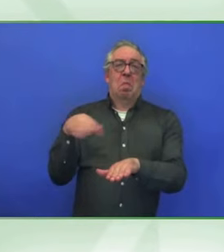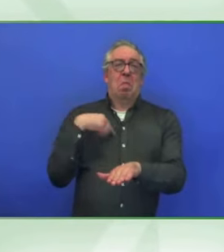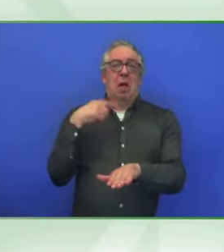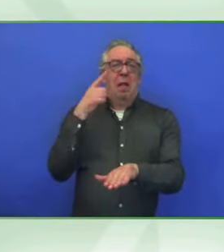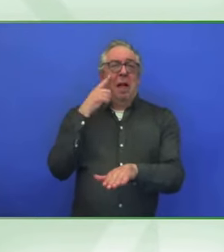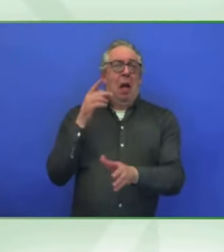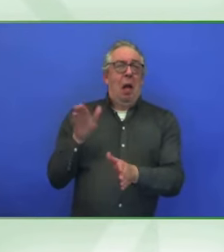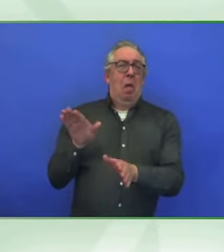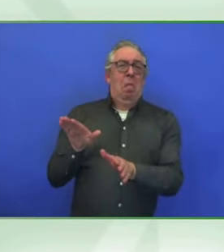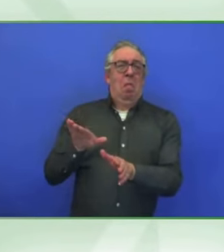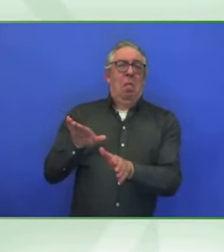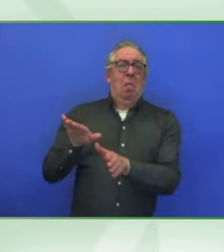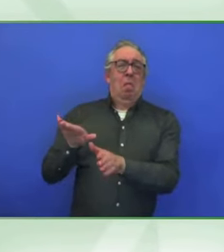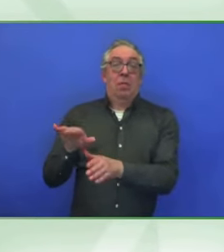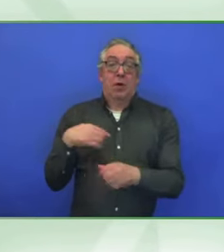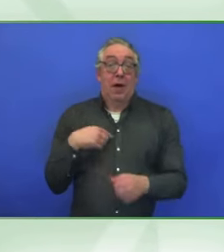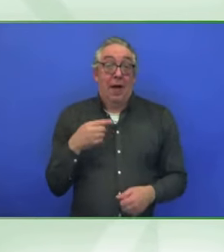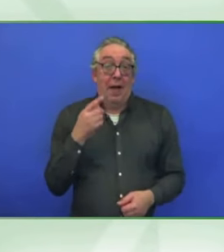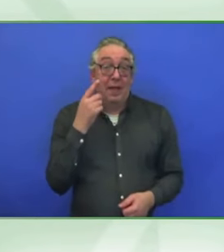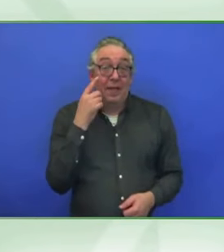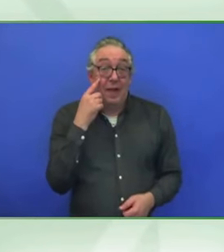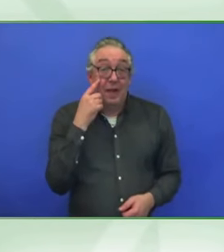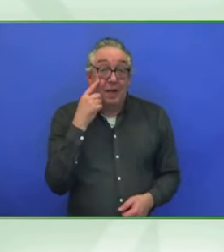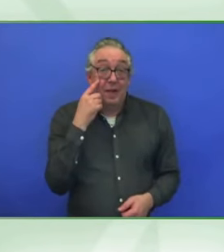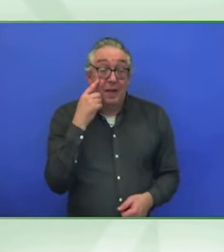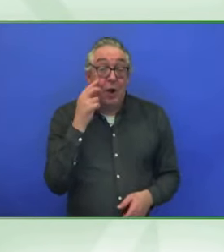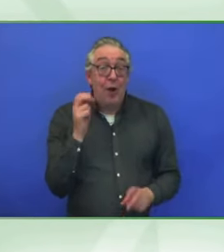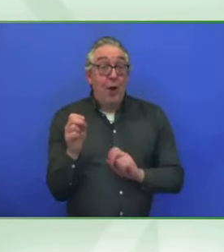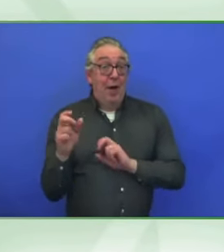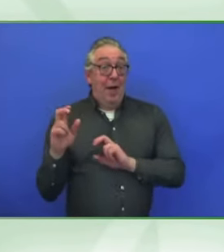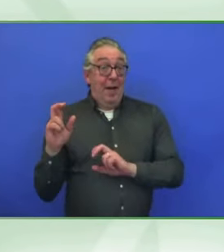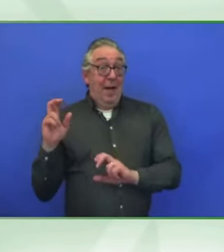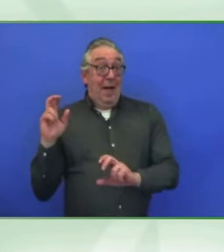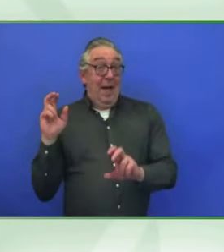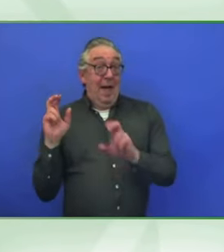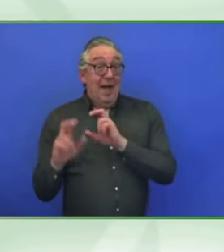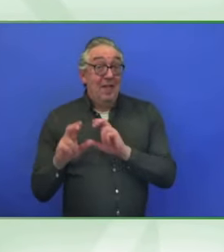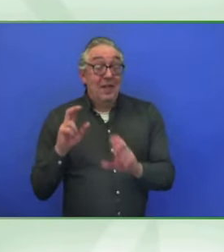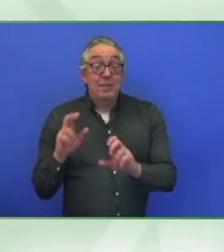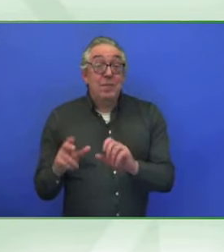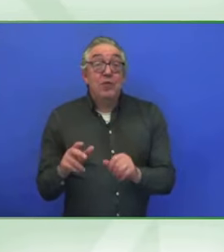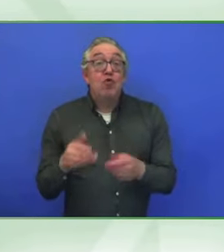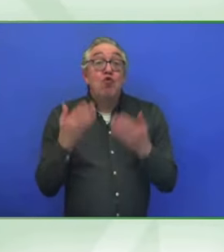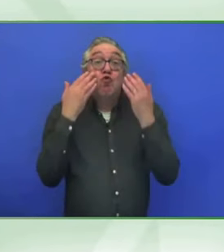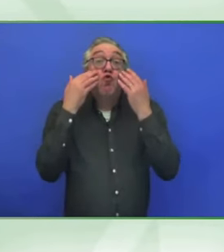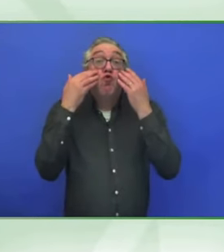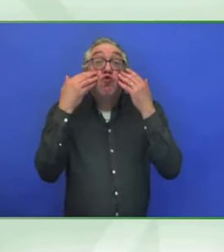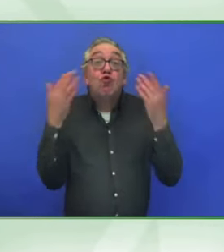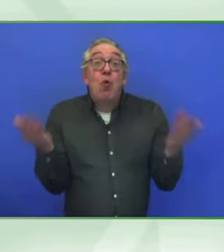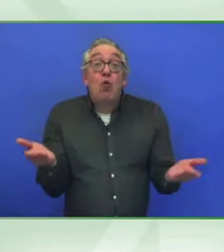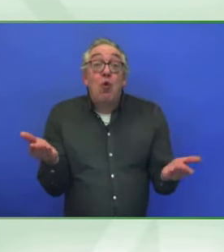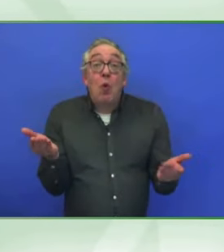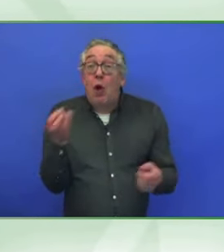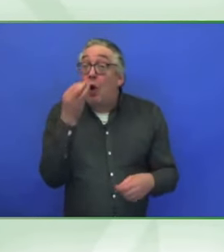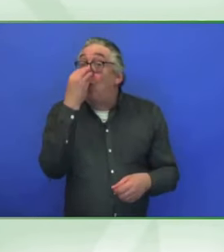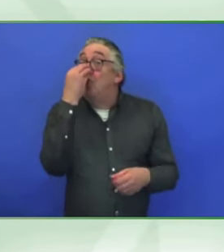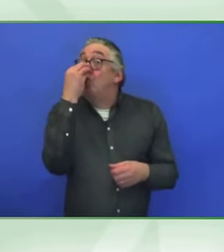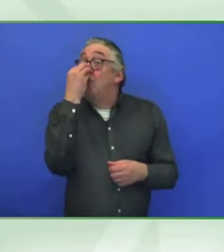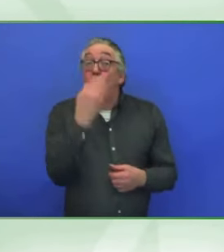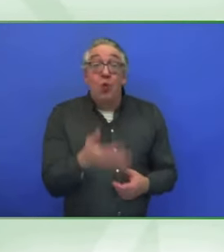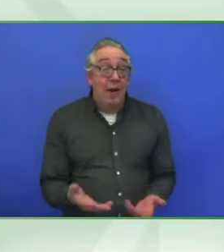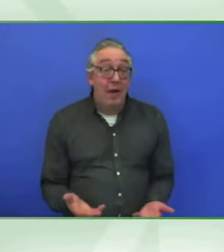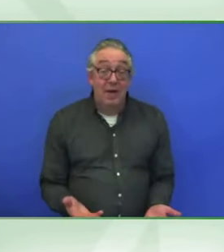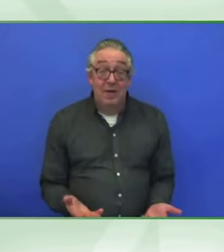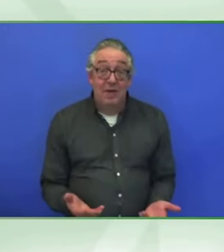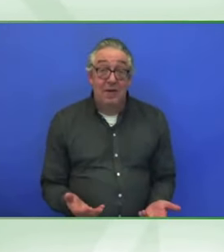lack of overall investor engagement on this topic, not just with the entities in which they invest, but engagement with